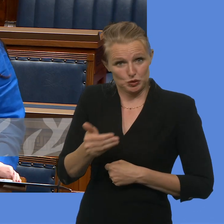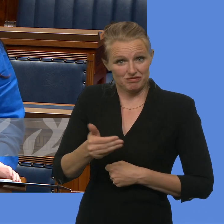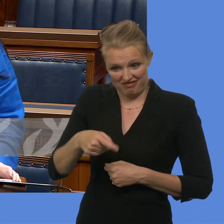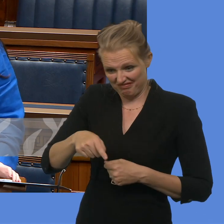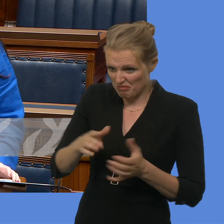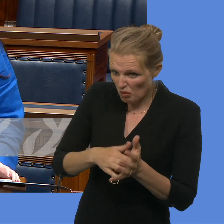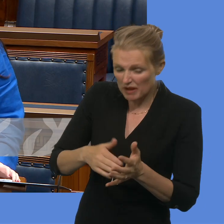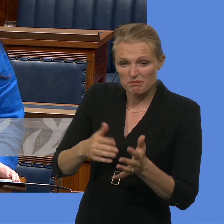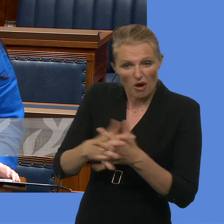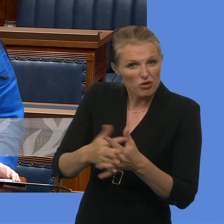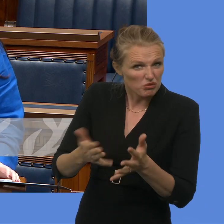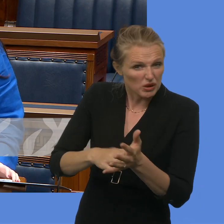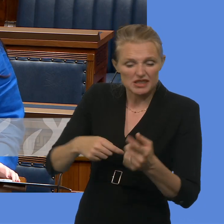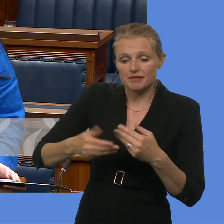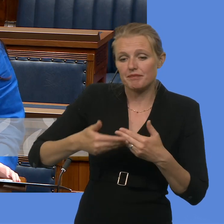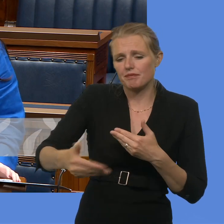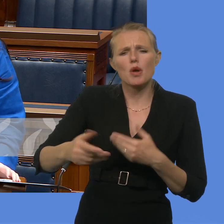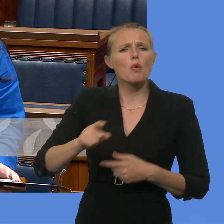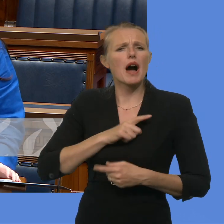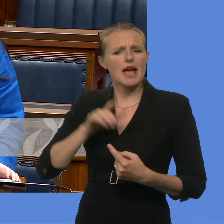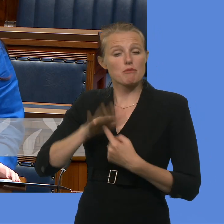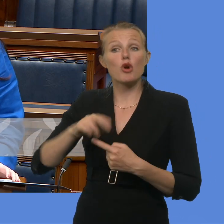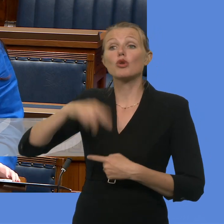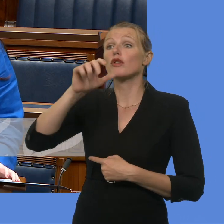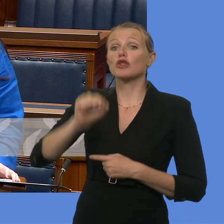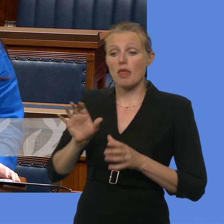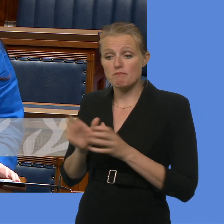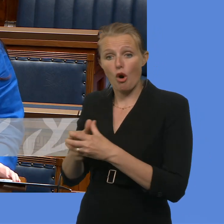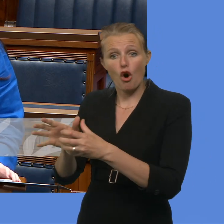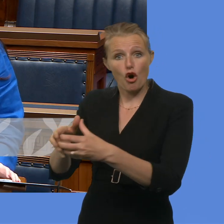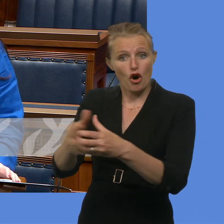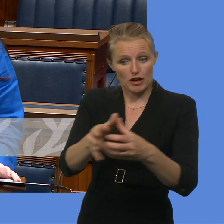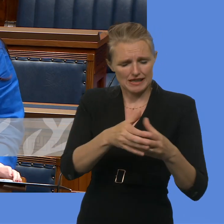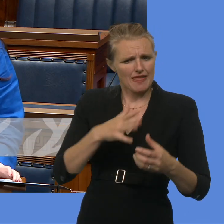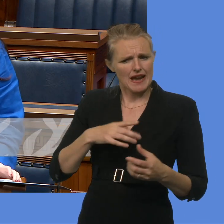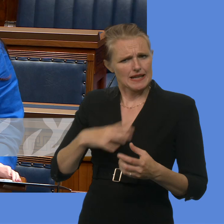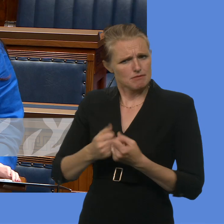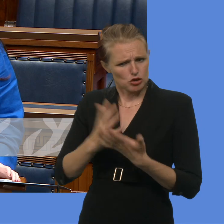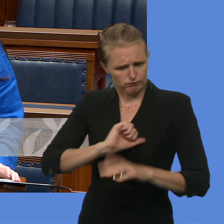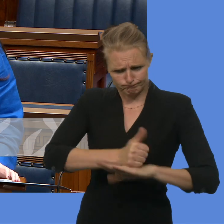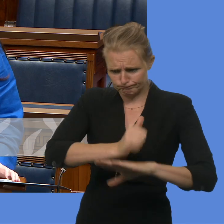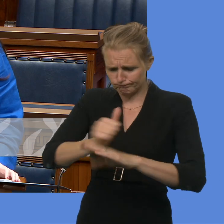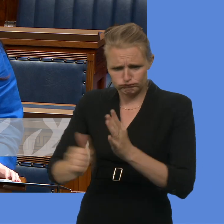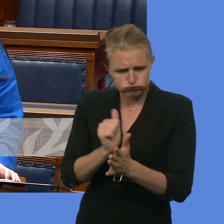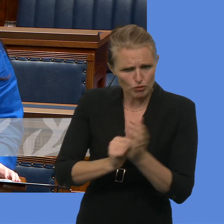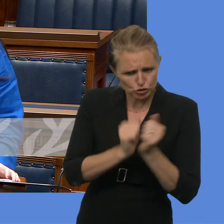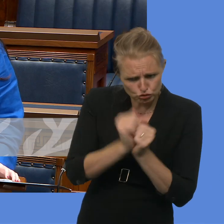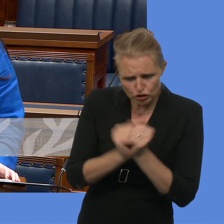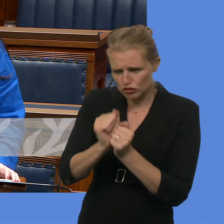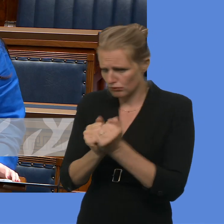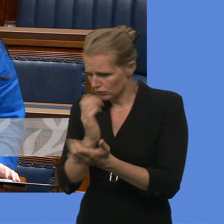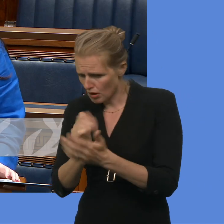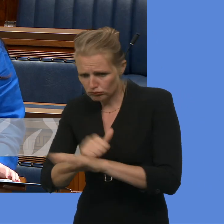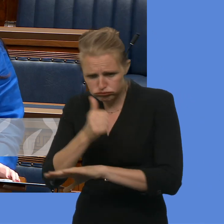The focus has been on ensuring appropriate governance is in place for the Northside bodies, including appointing CEOs, appointing board members and agreeing business plans.